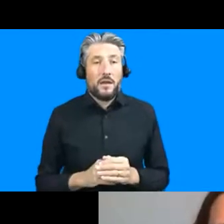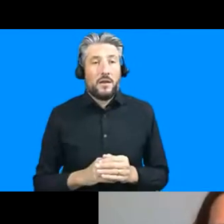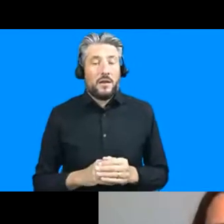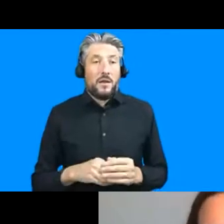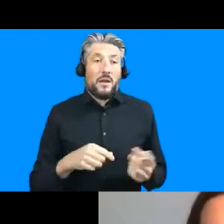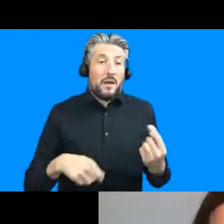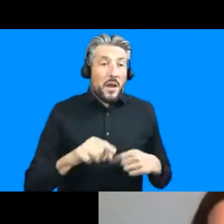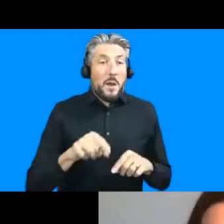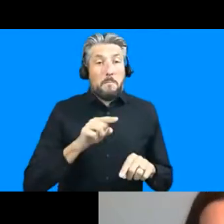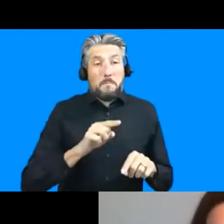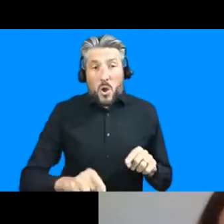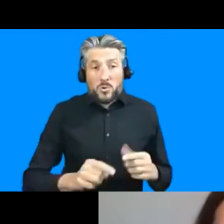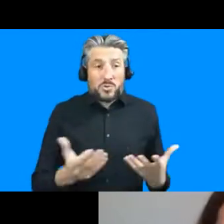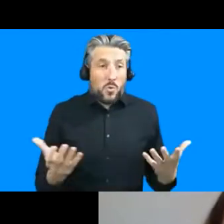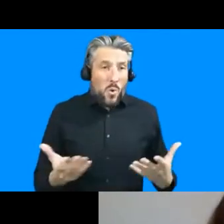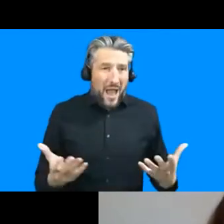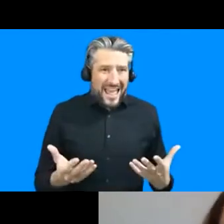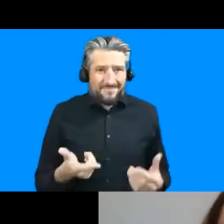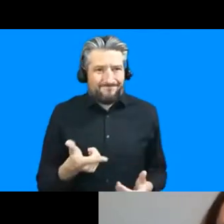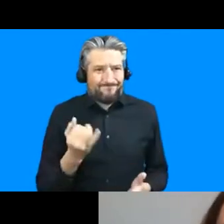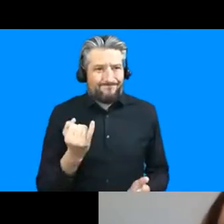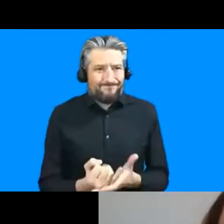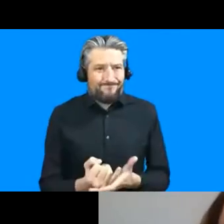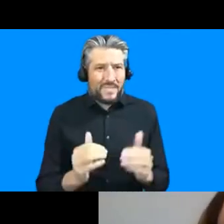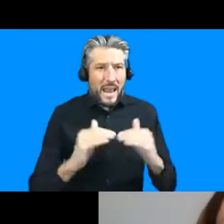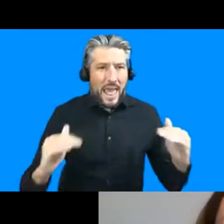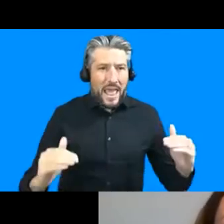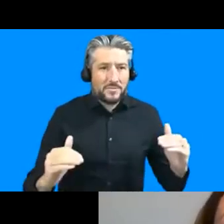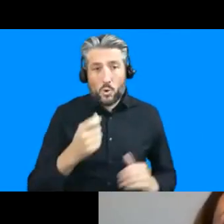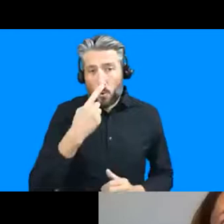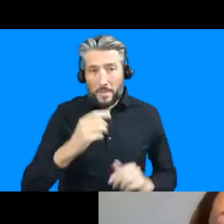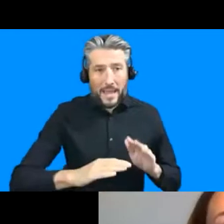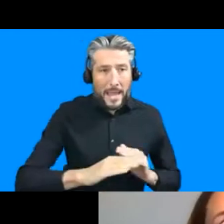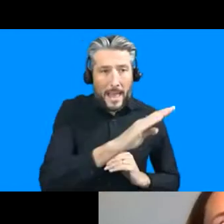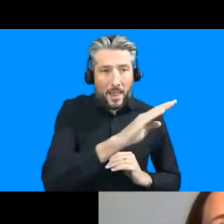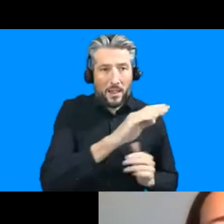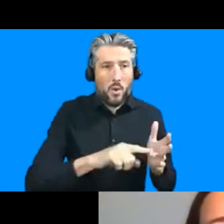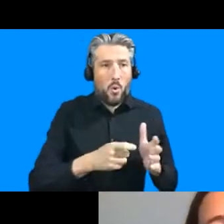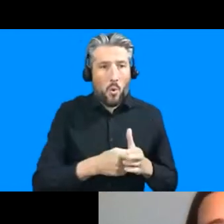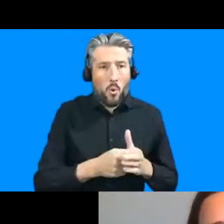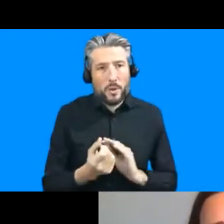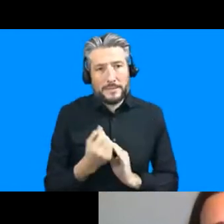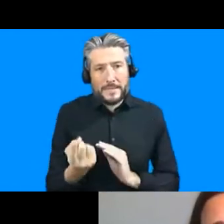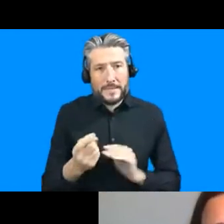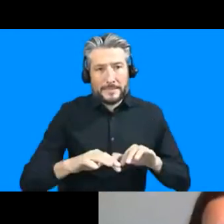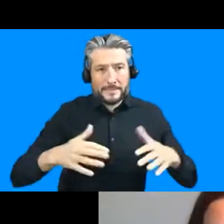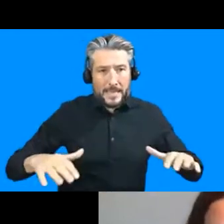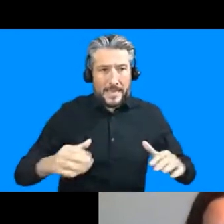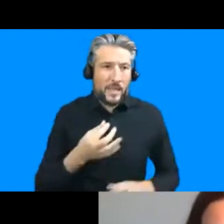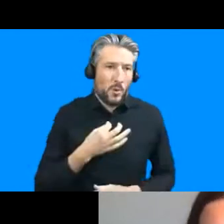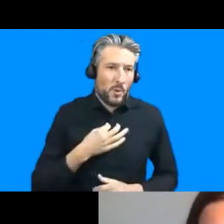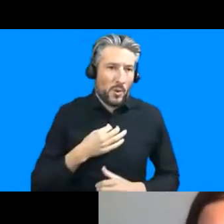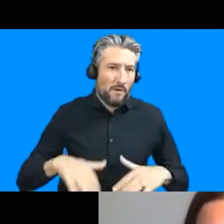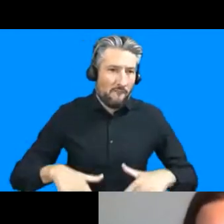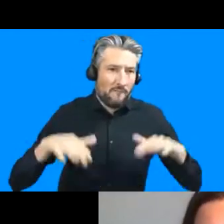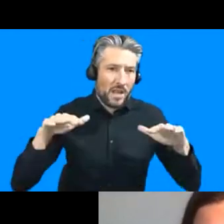risky up on hills or coastal areas that are prone to flooding um but there's yeah there's in some cities we've got as